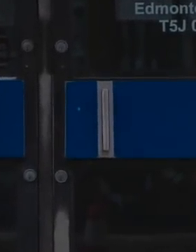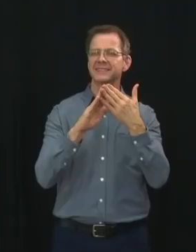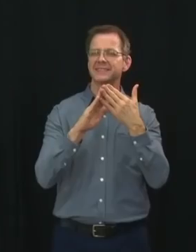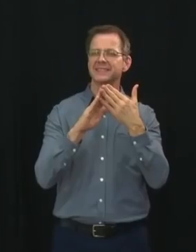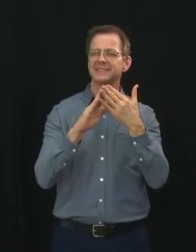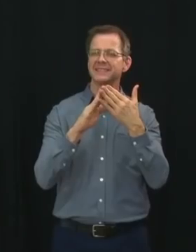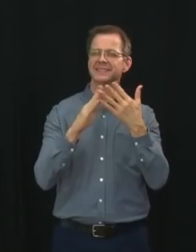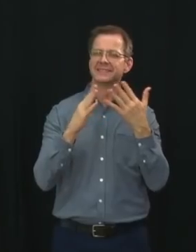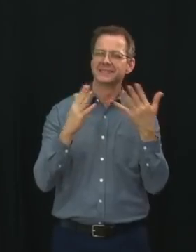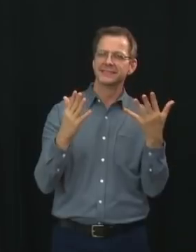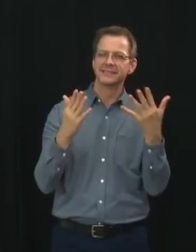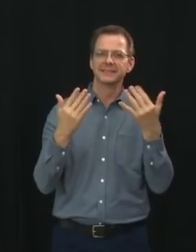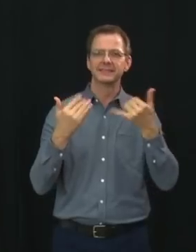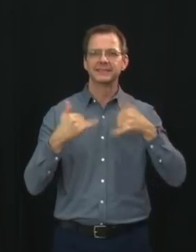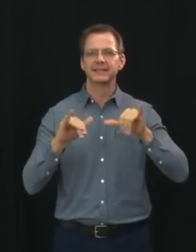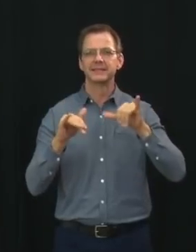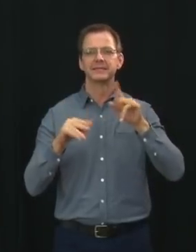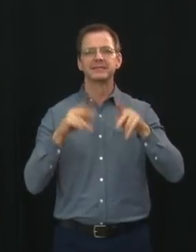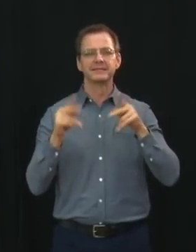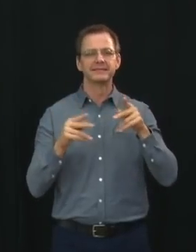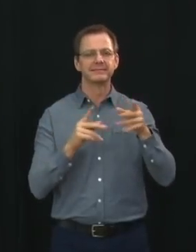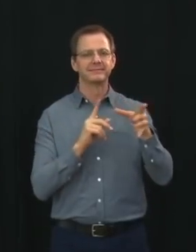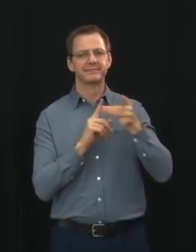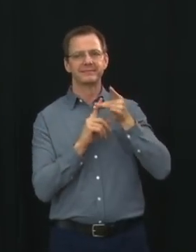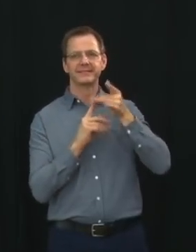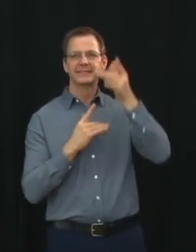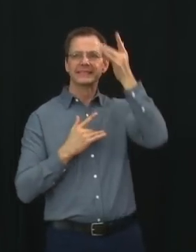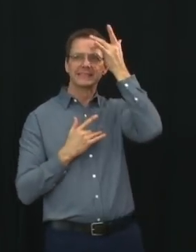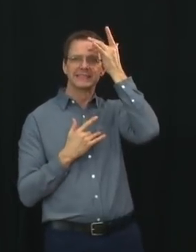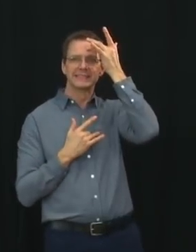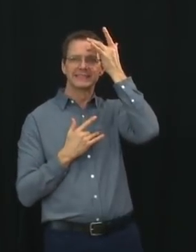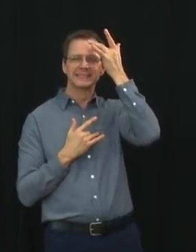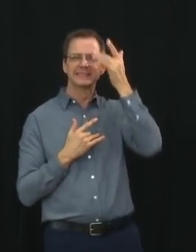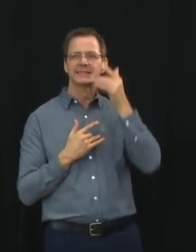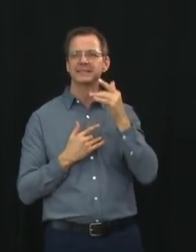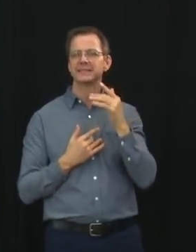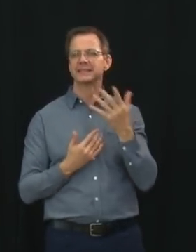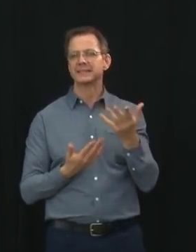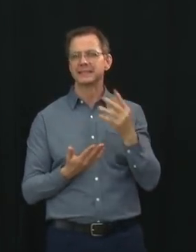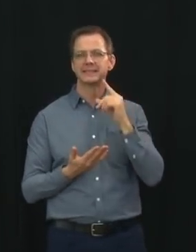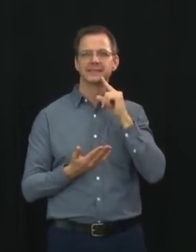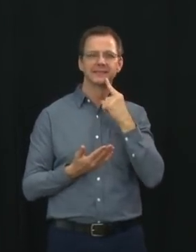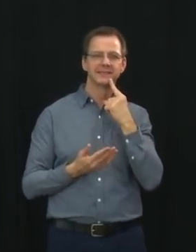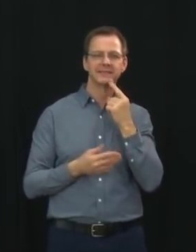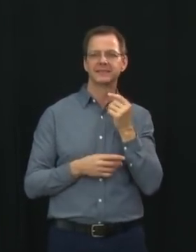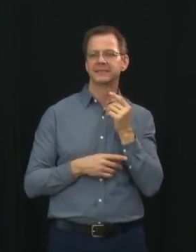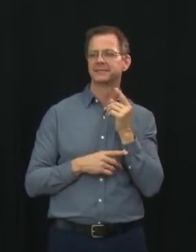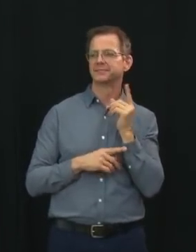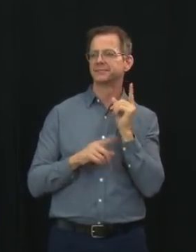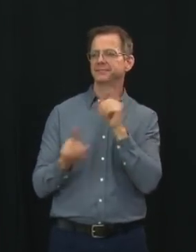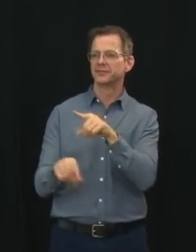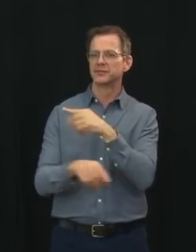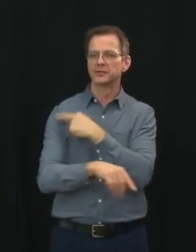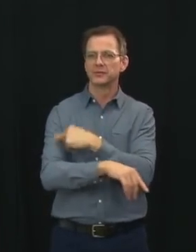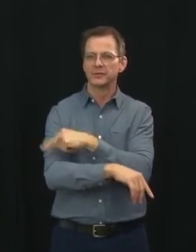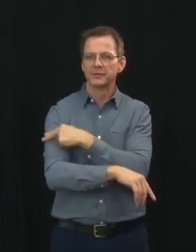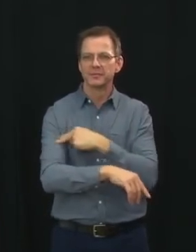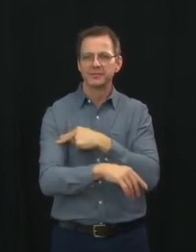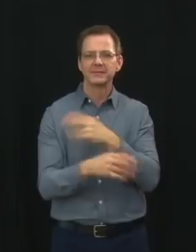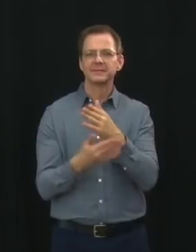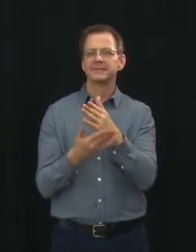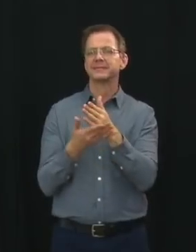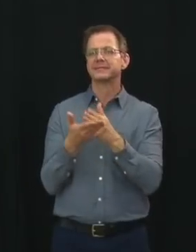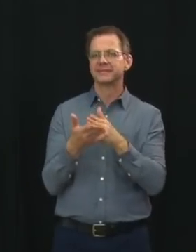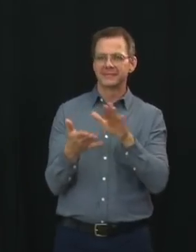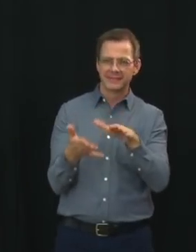for some Albertans. That's why we continue to promote vaccination, encourage individuals to make decisions that best